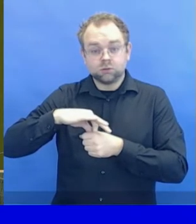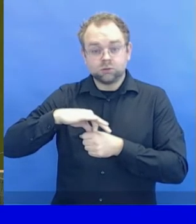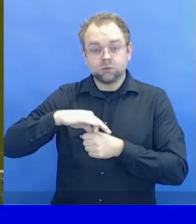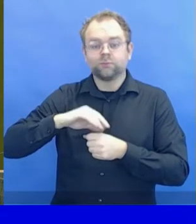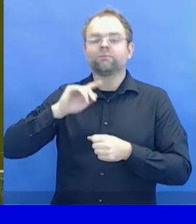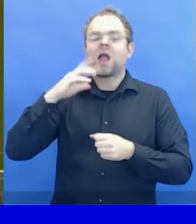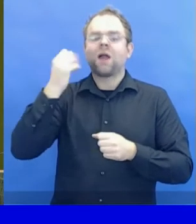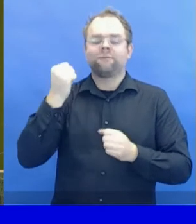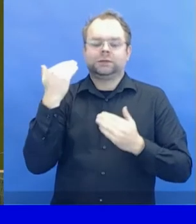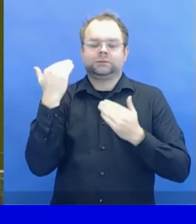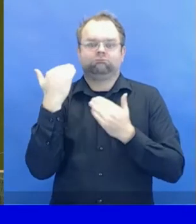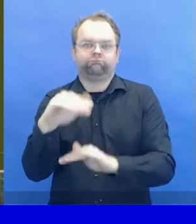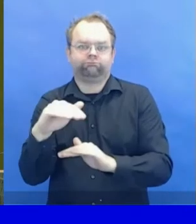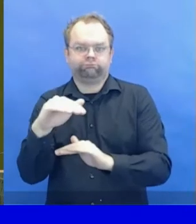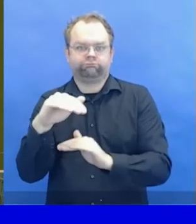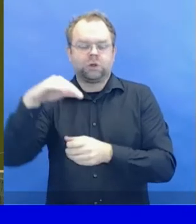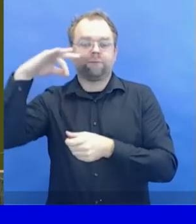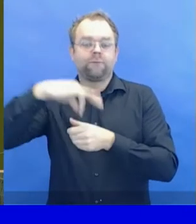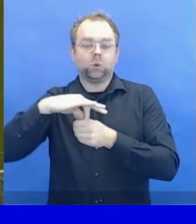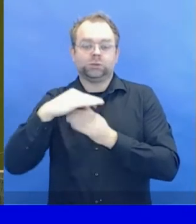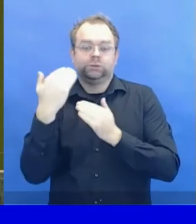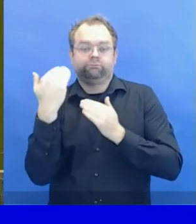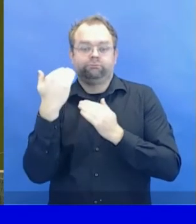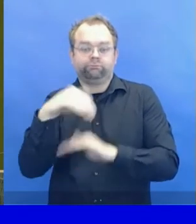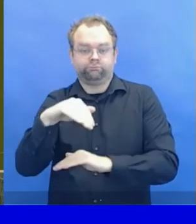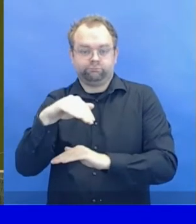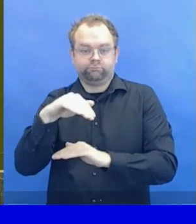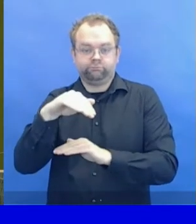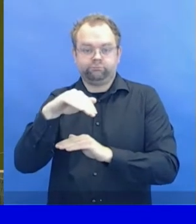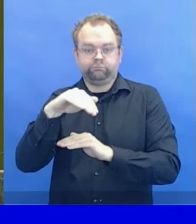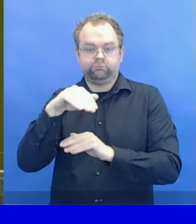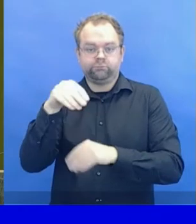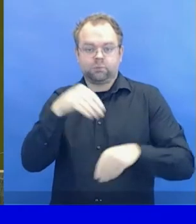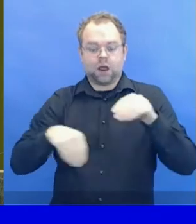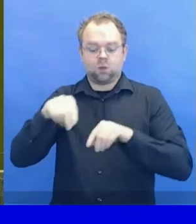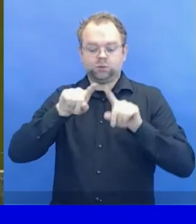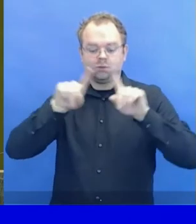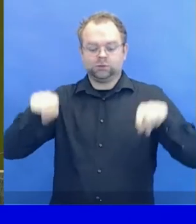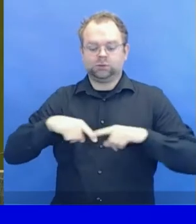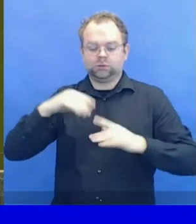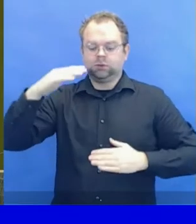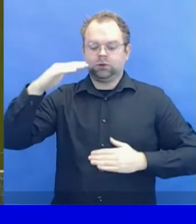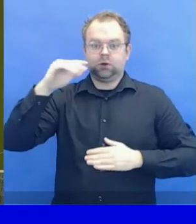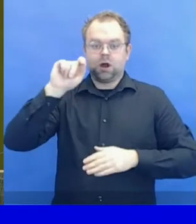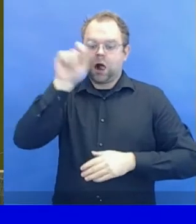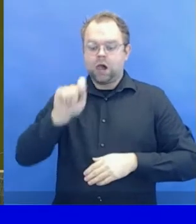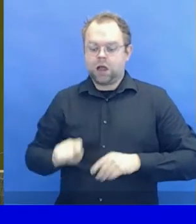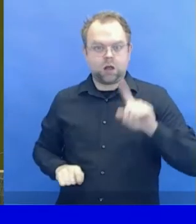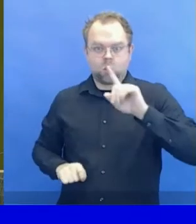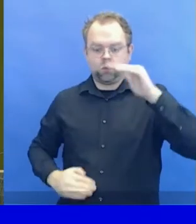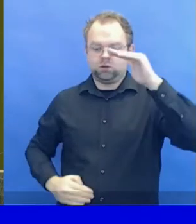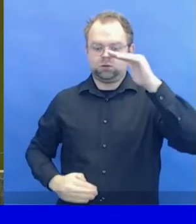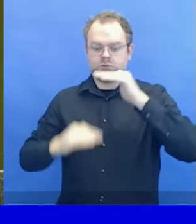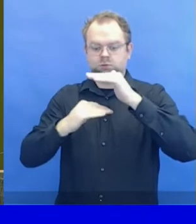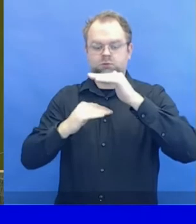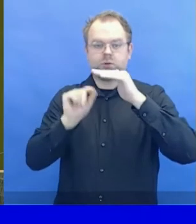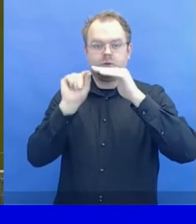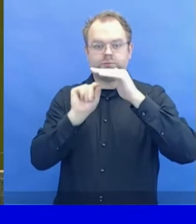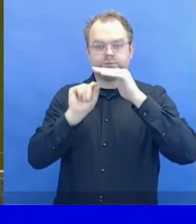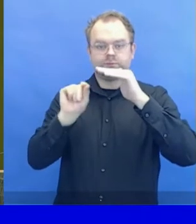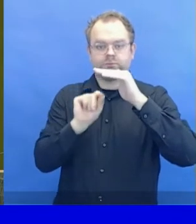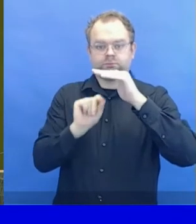if another round of balloting is required, it will commence this afternoon at 4 p.m. in this hall,